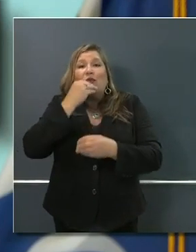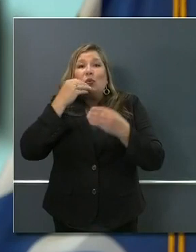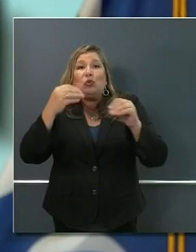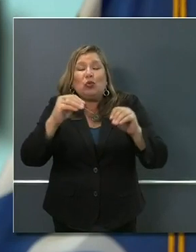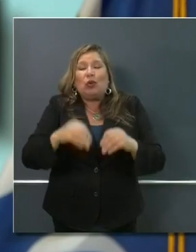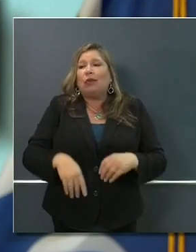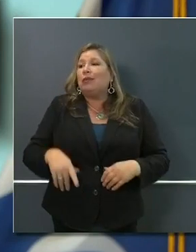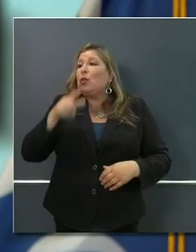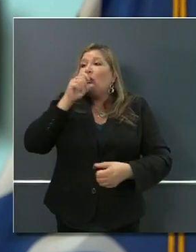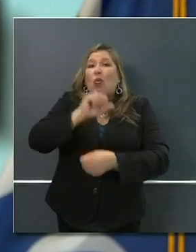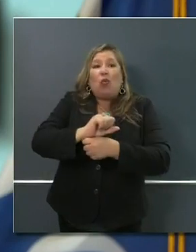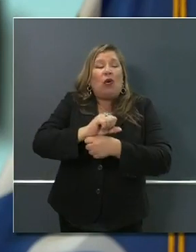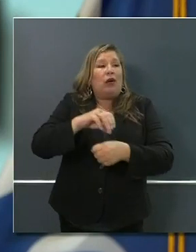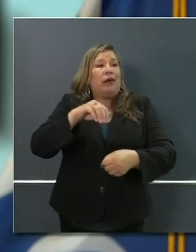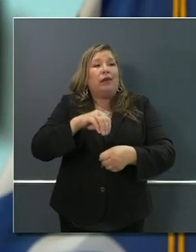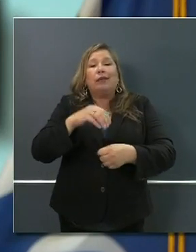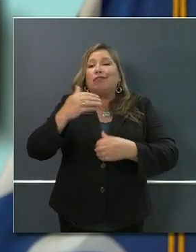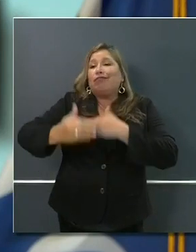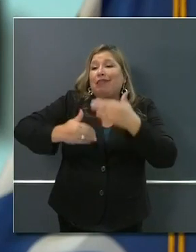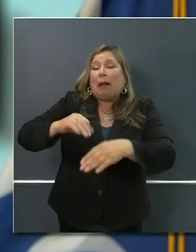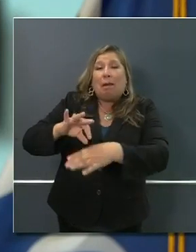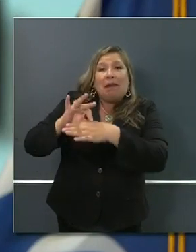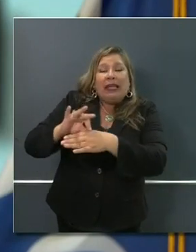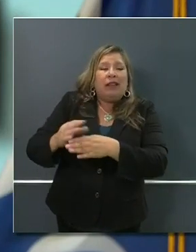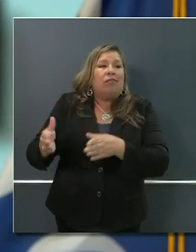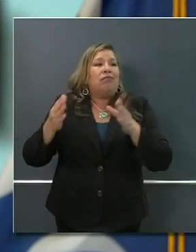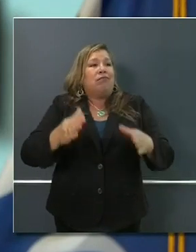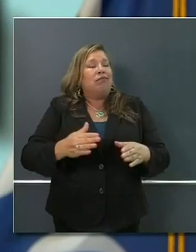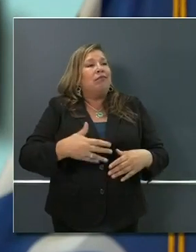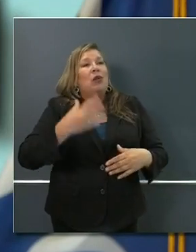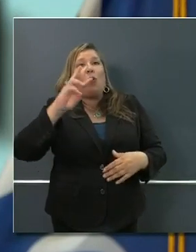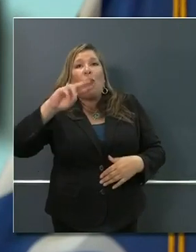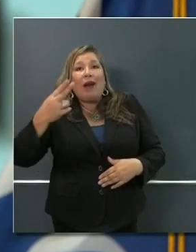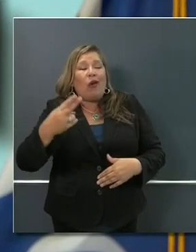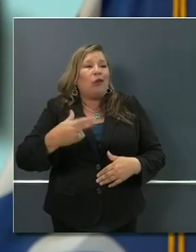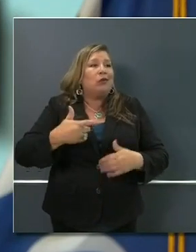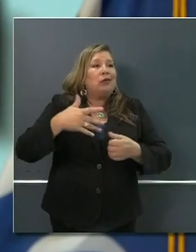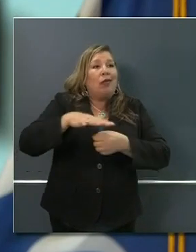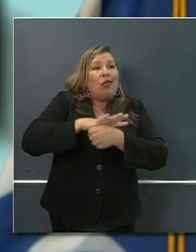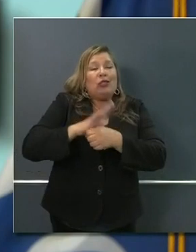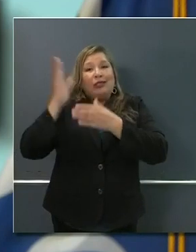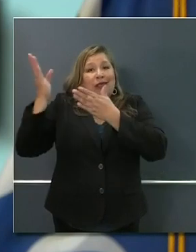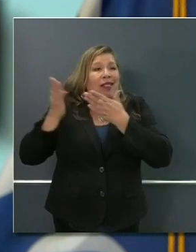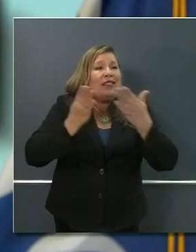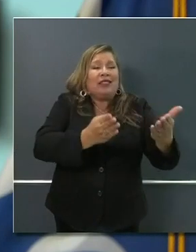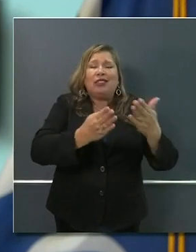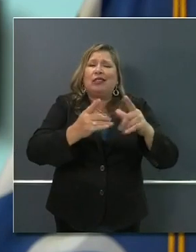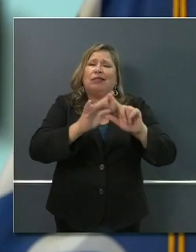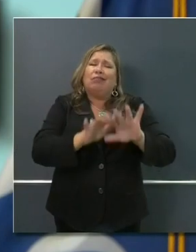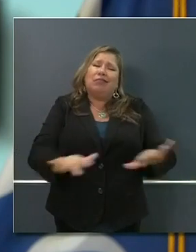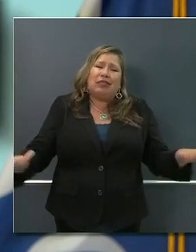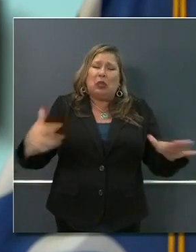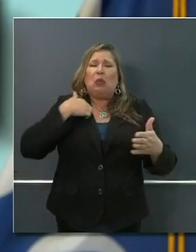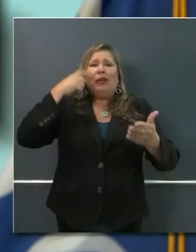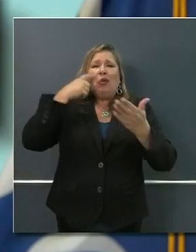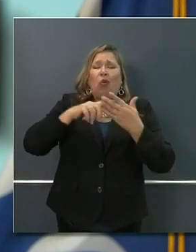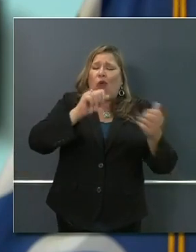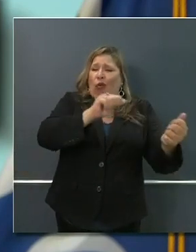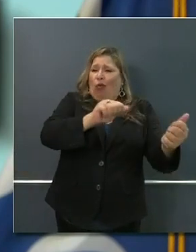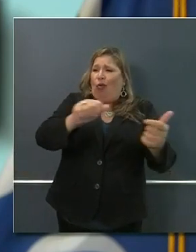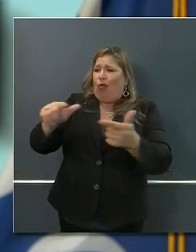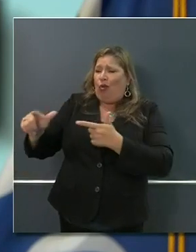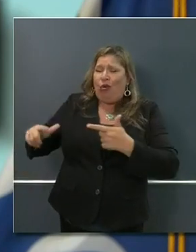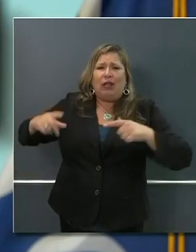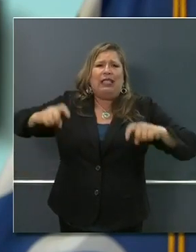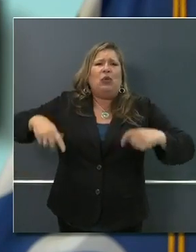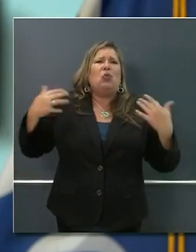our meat food processing workers as well. We recognize the totality of the need is in the tens of millions,